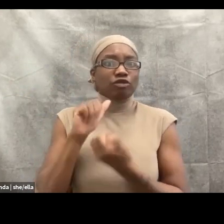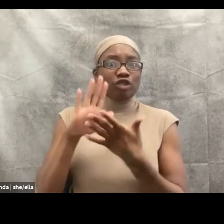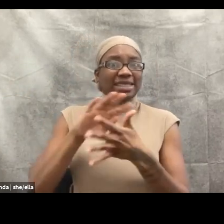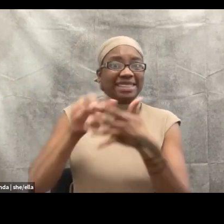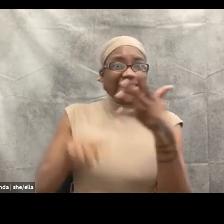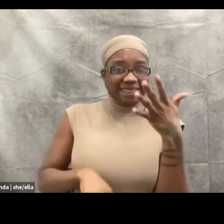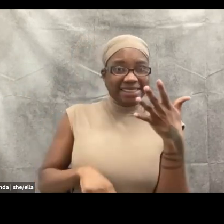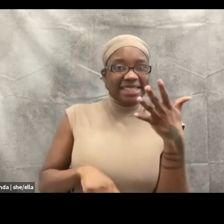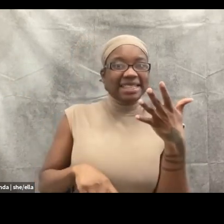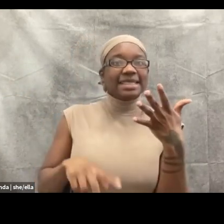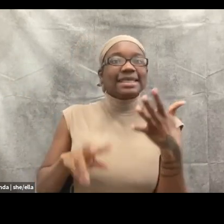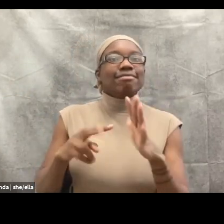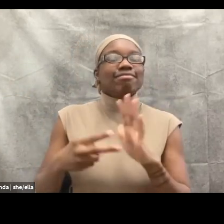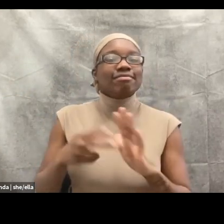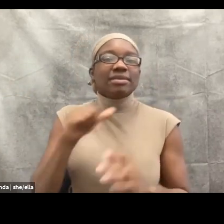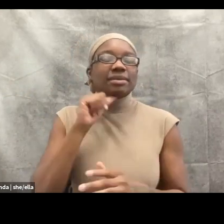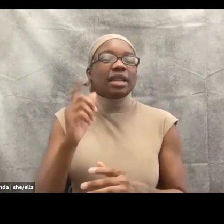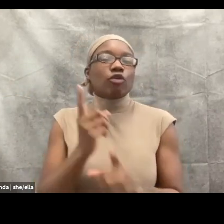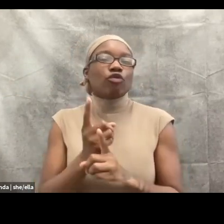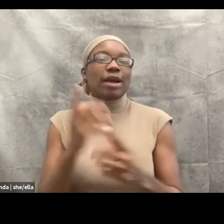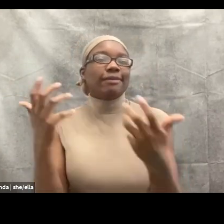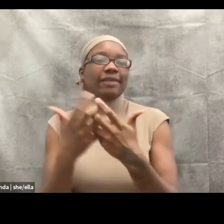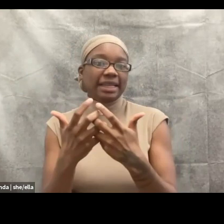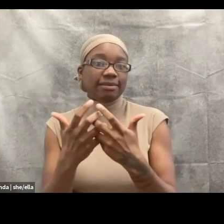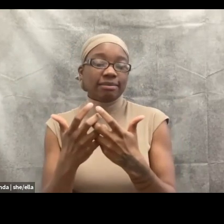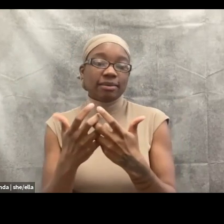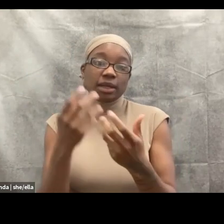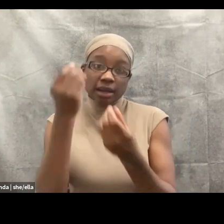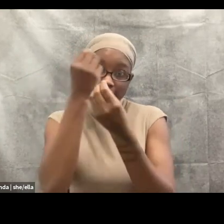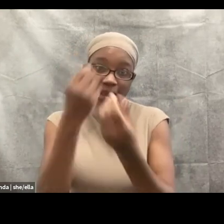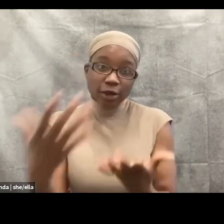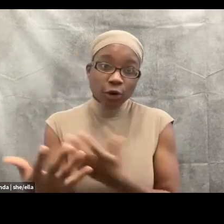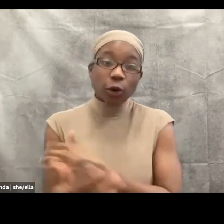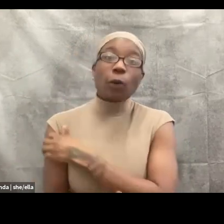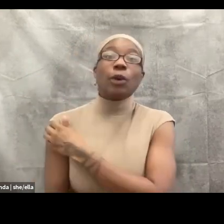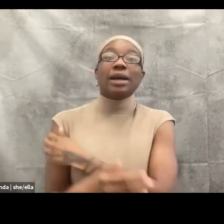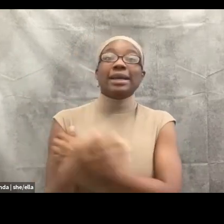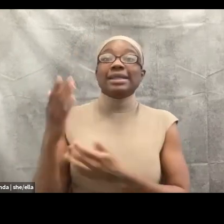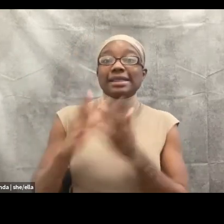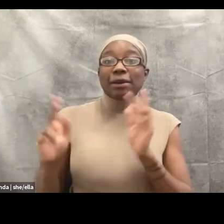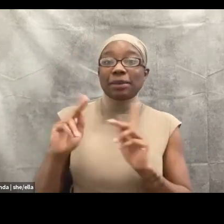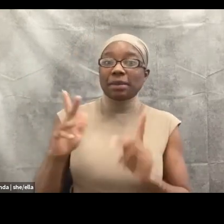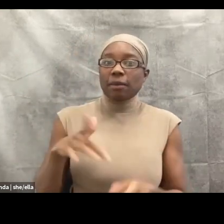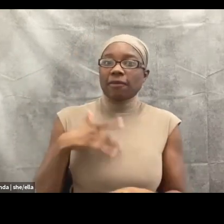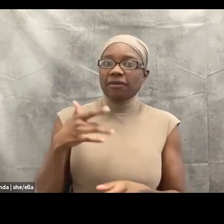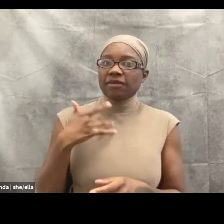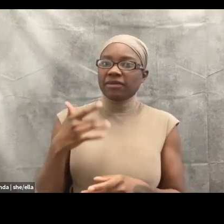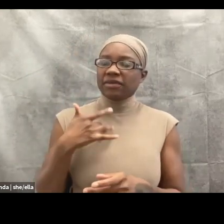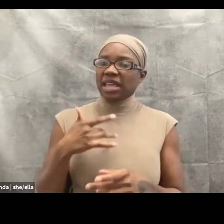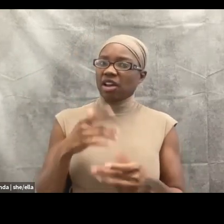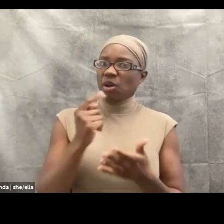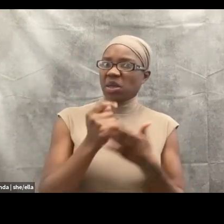you are in a relationship with your therapist. Um, so you can leave at any time, just like any, any other relationship. Um,